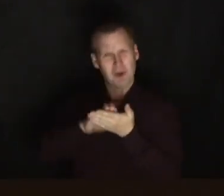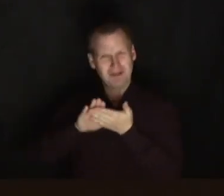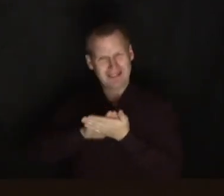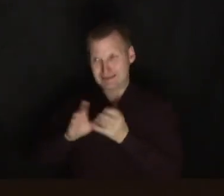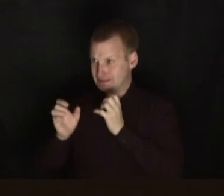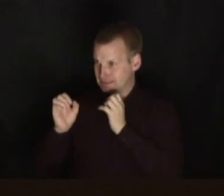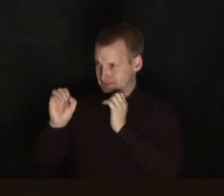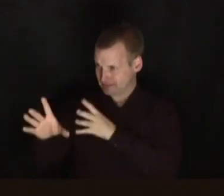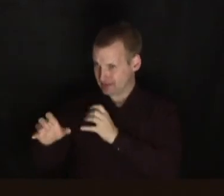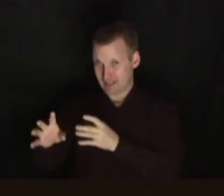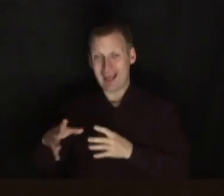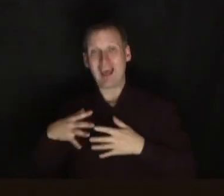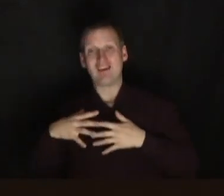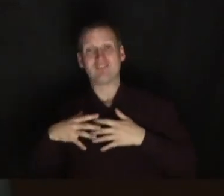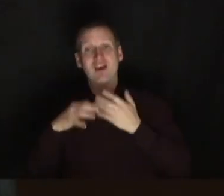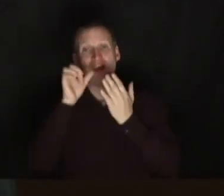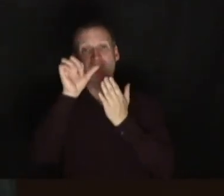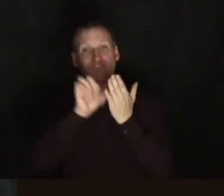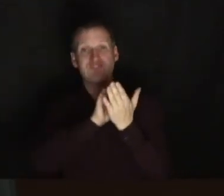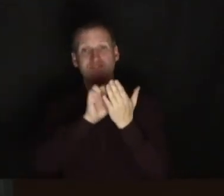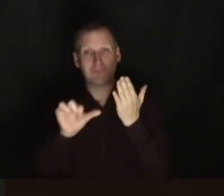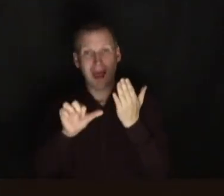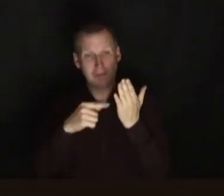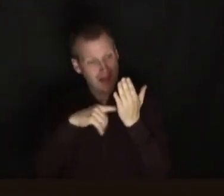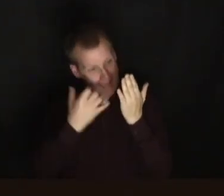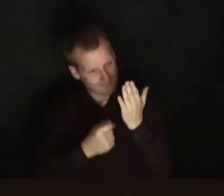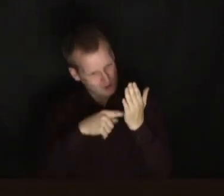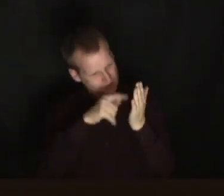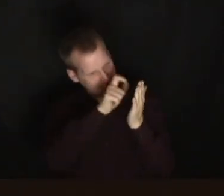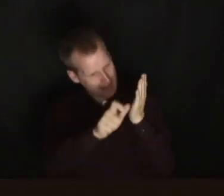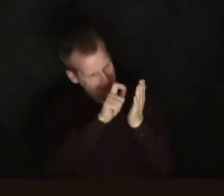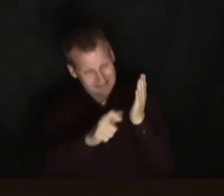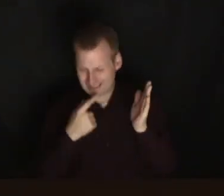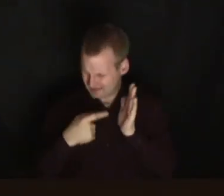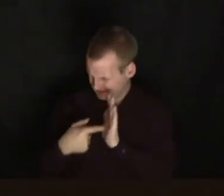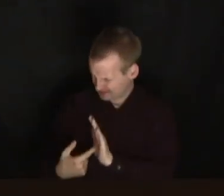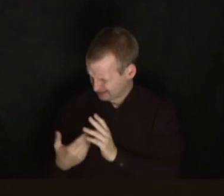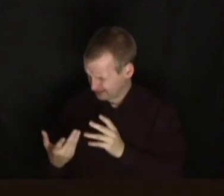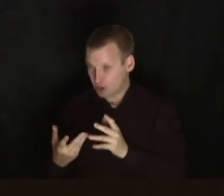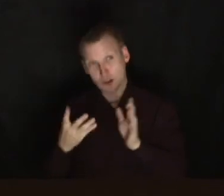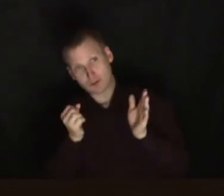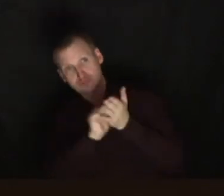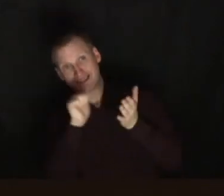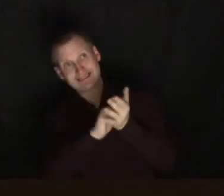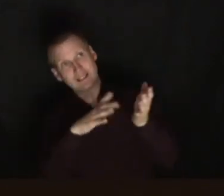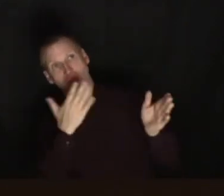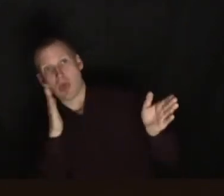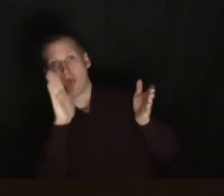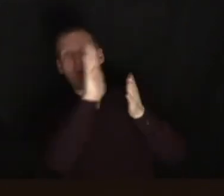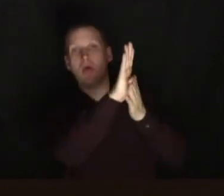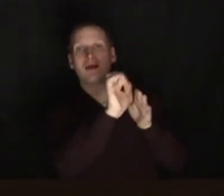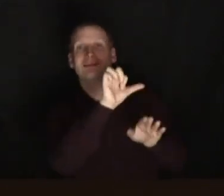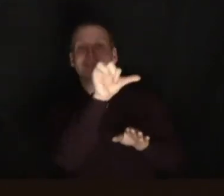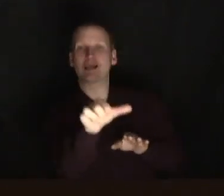could leave it out. If you have a physical Bible, highlight it, leave it out. You could make that useful verse your lock screen. You can stick it up by the kettle.